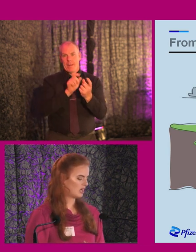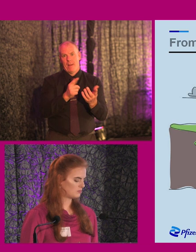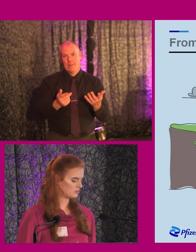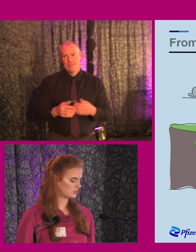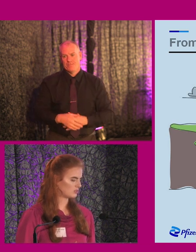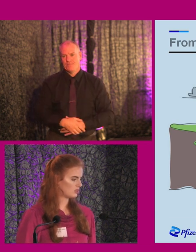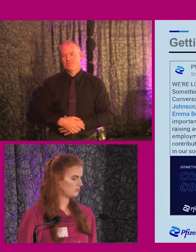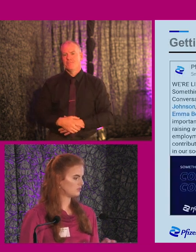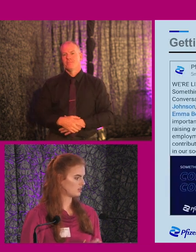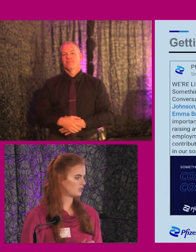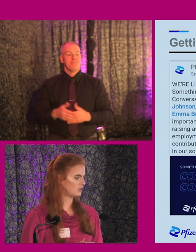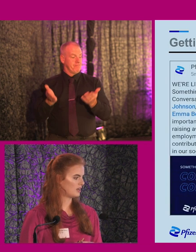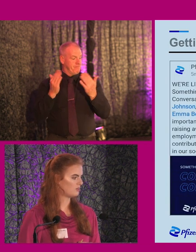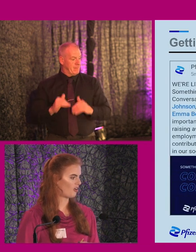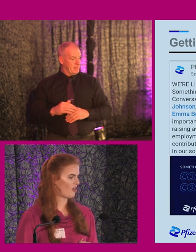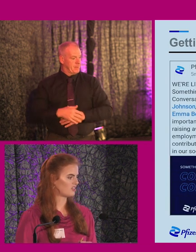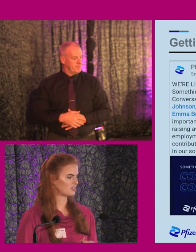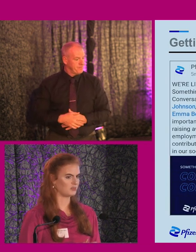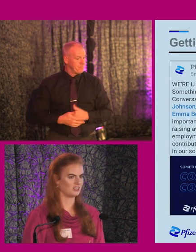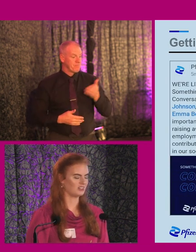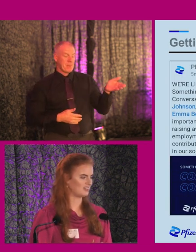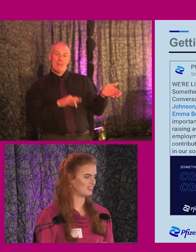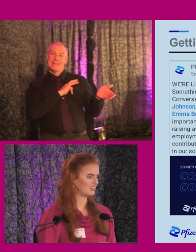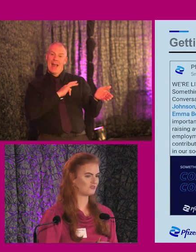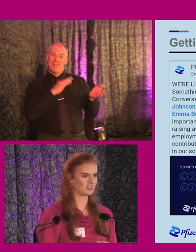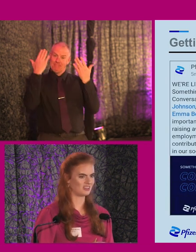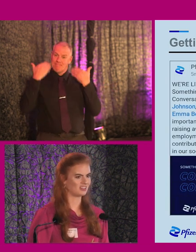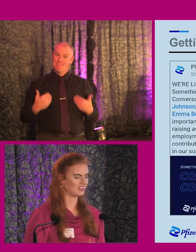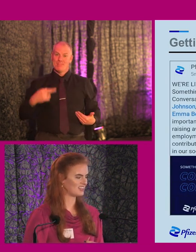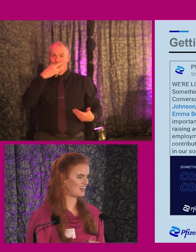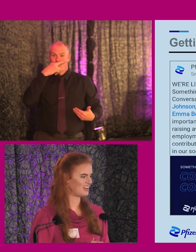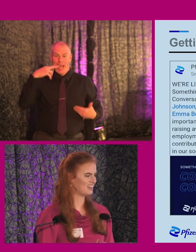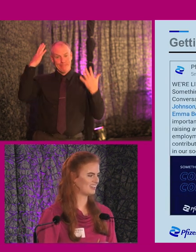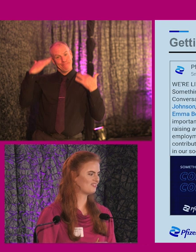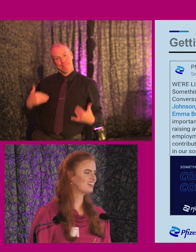And so moving on now, there's me red hair.